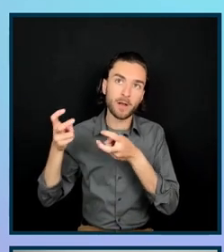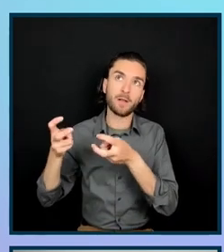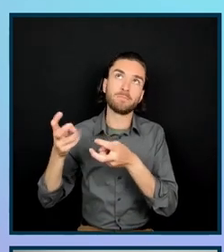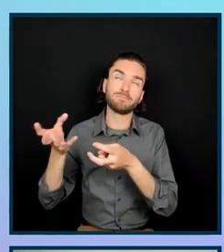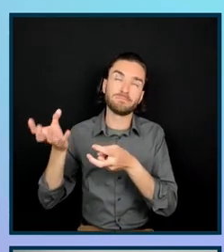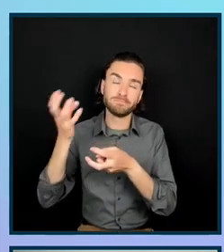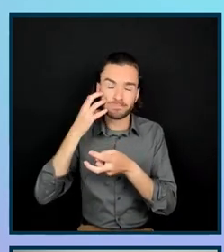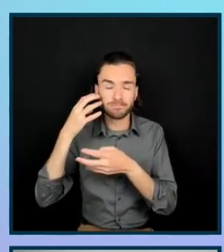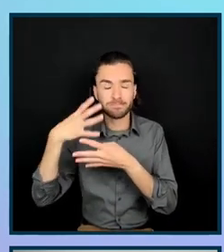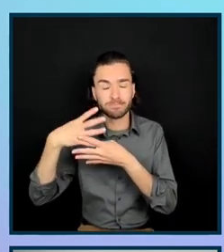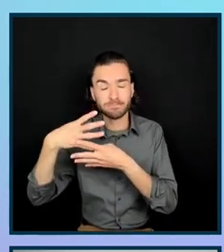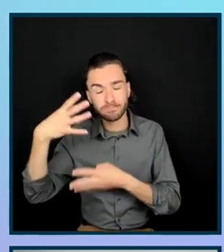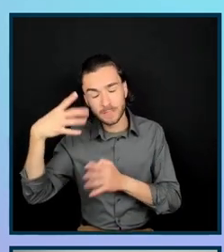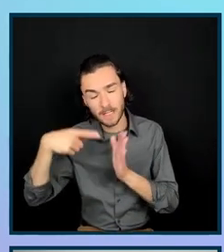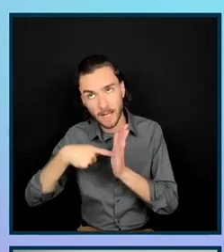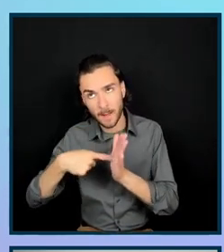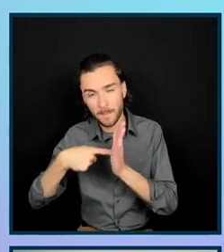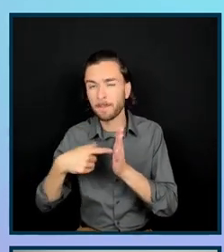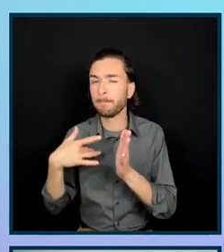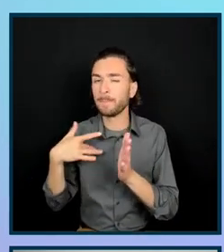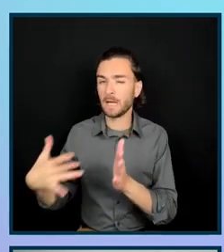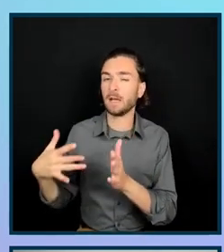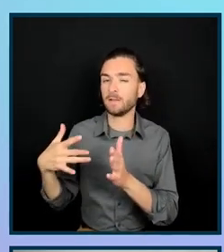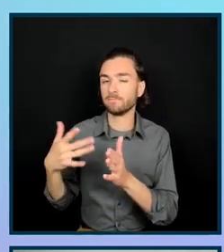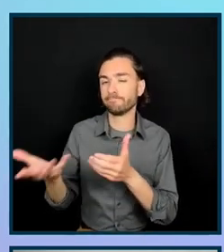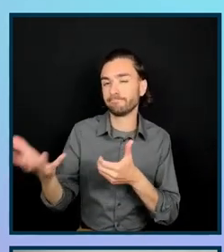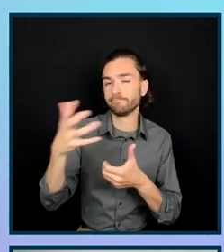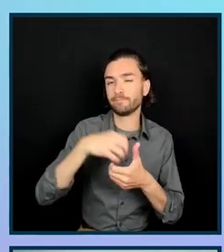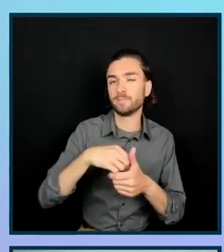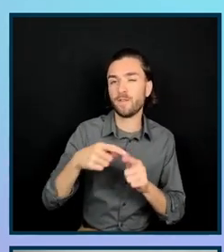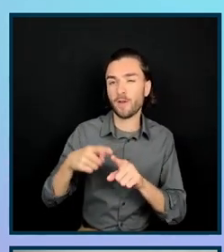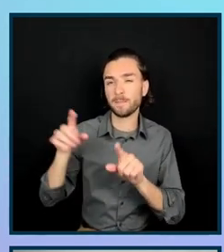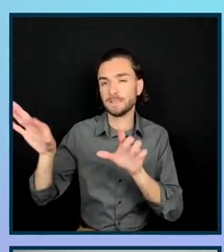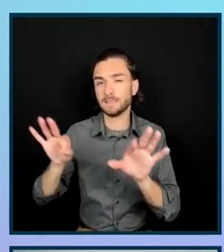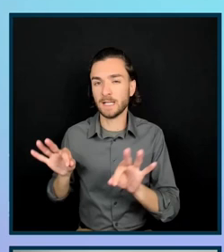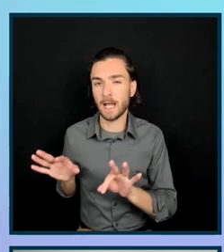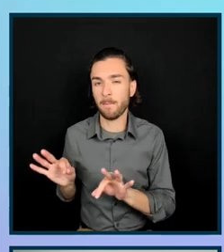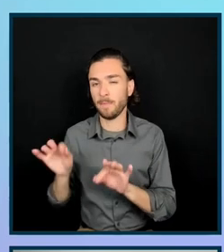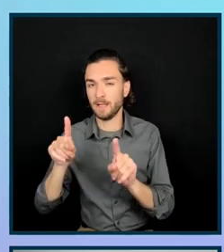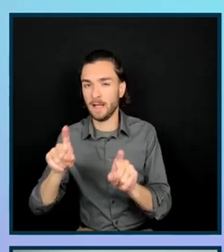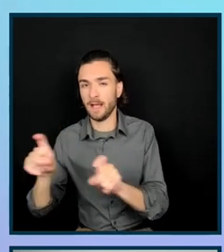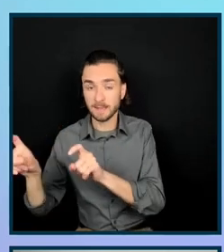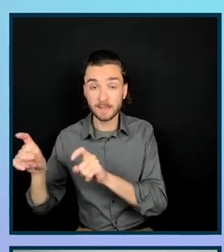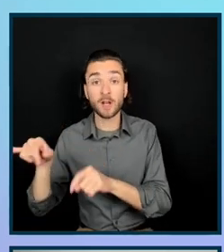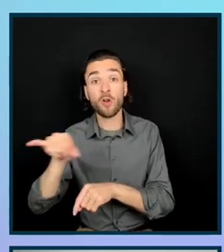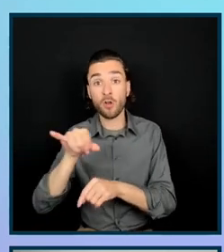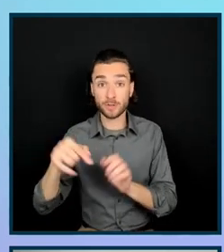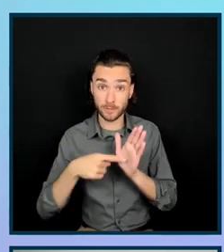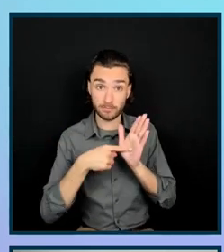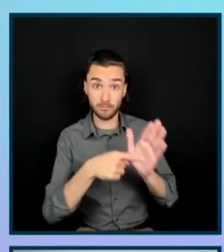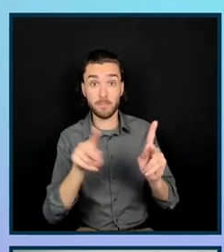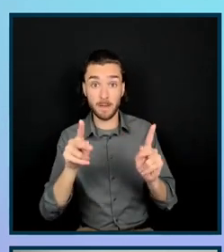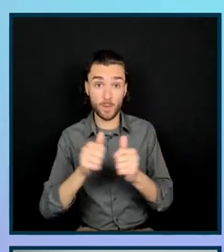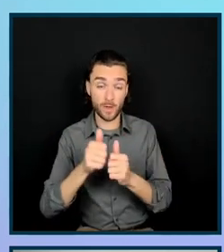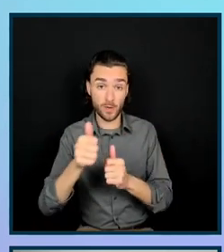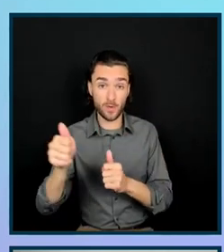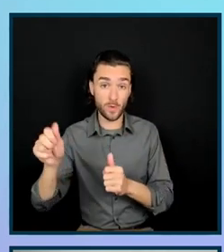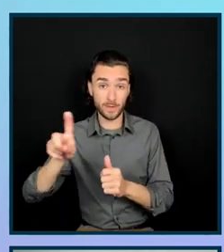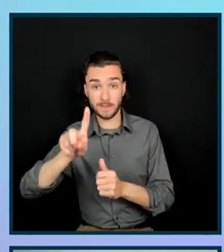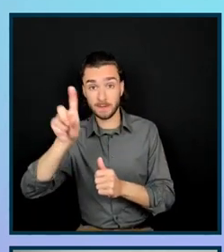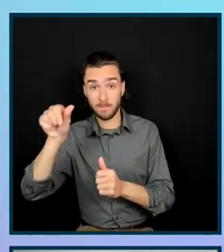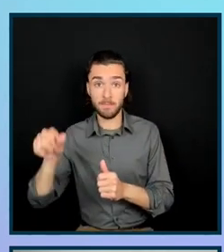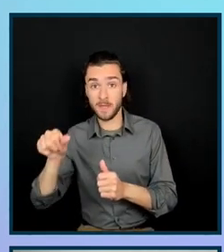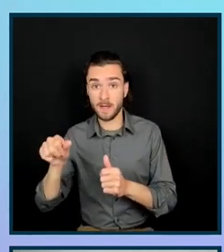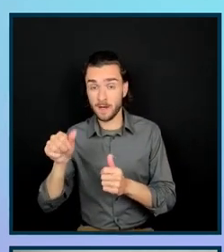tests. And we also like to add in experiences of users with disabilities firsthand whenever we possibly can.